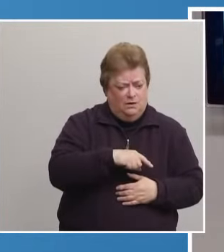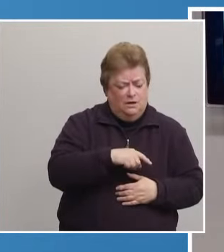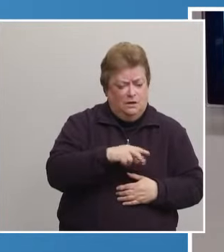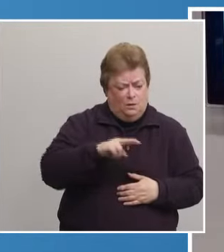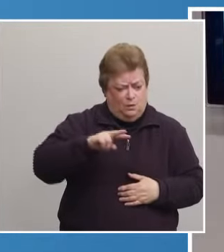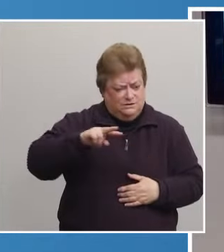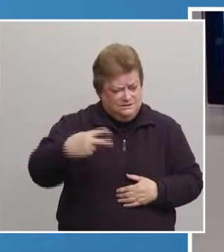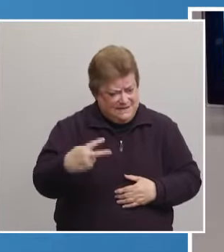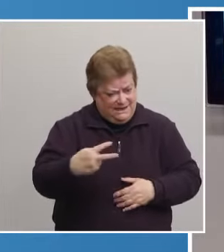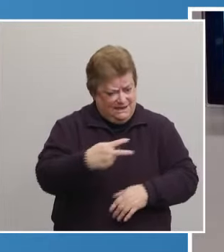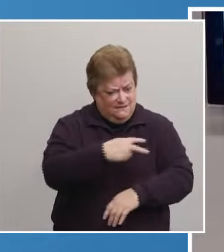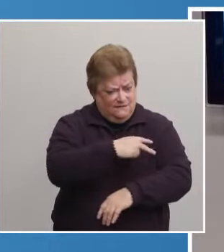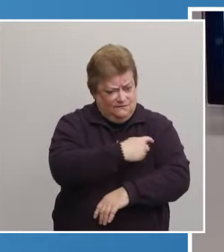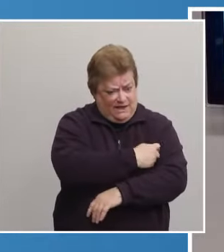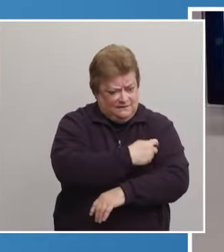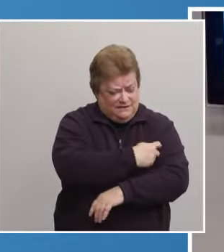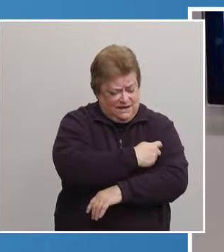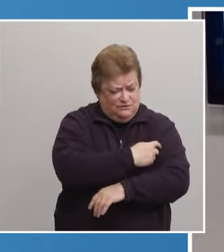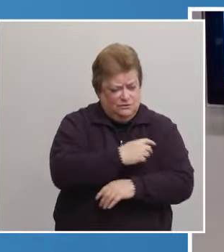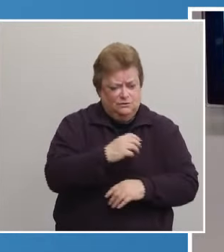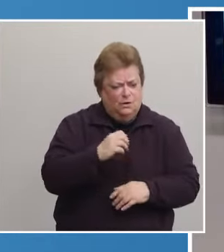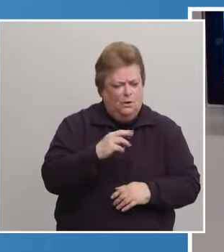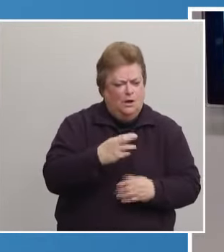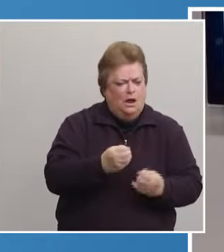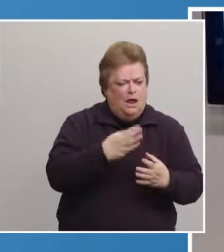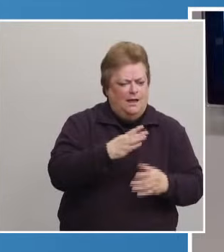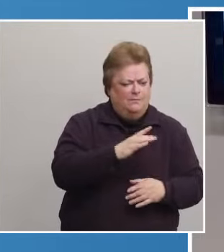vaccinations or how many people have had both doses?